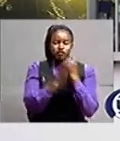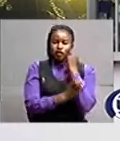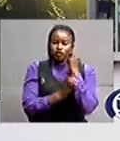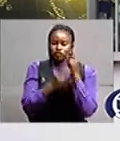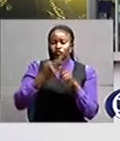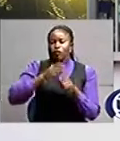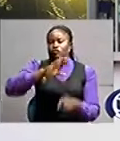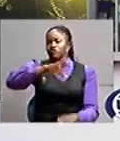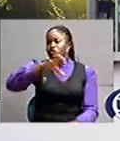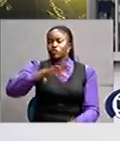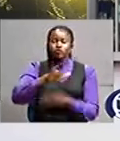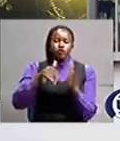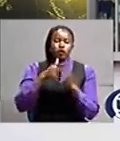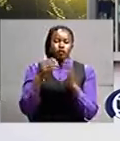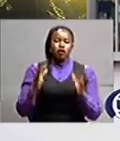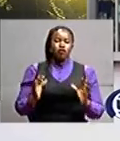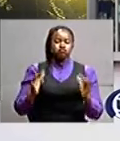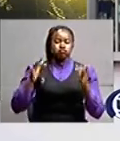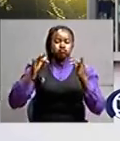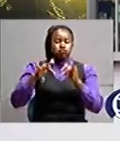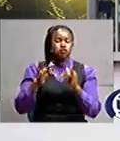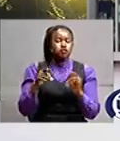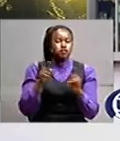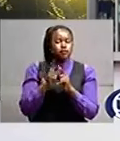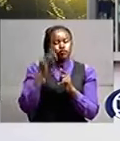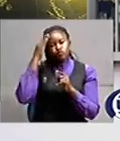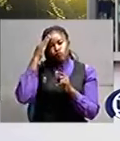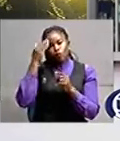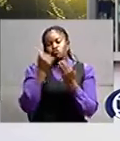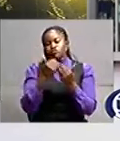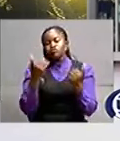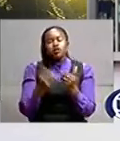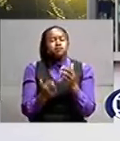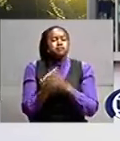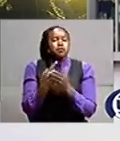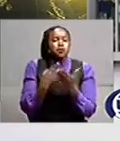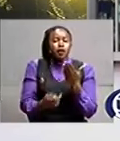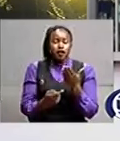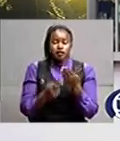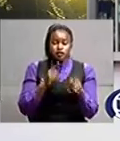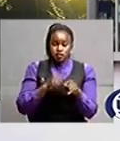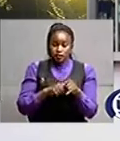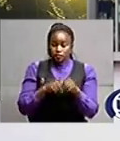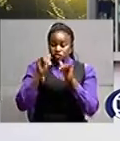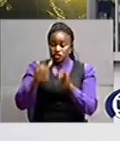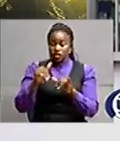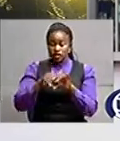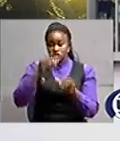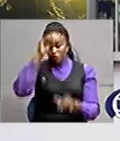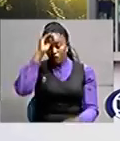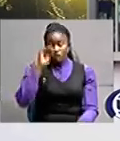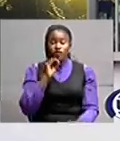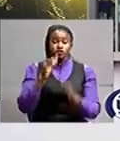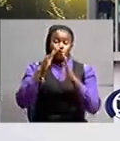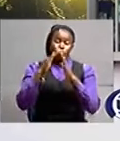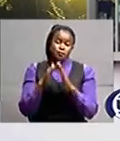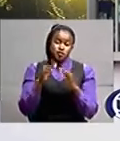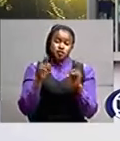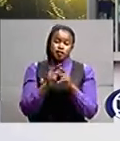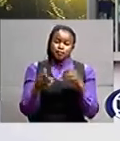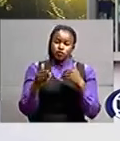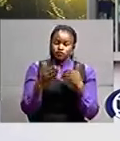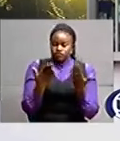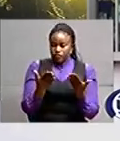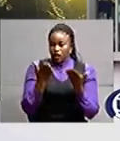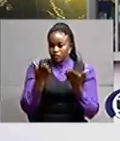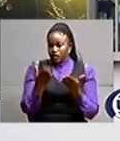regions come together to establish what becomes of children after they leave foster homes. Now this was raised during the closure of a three-day